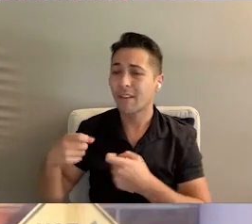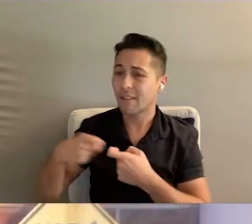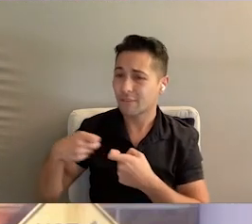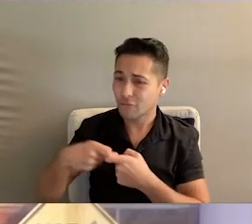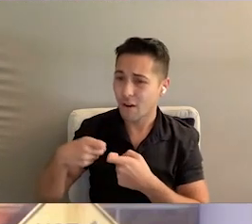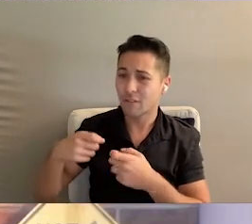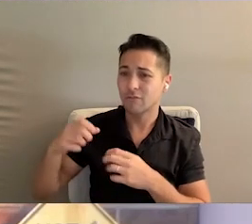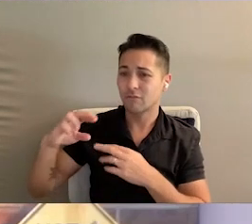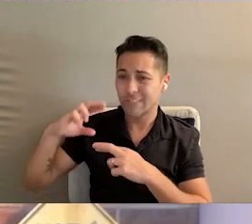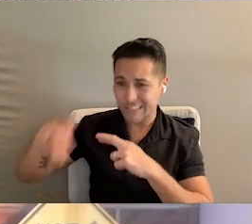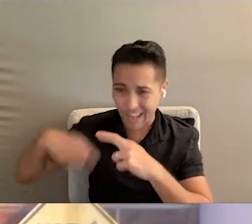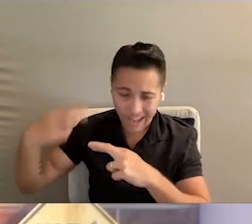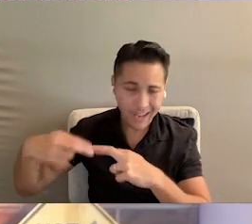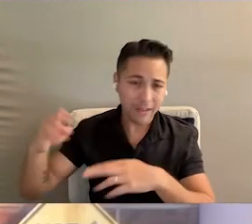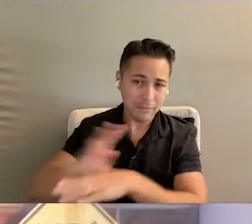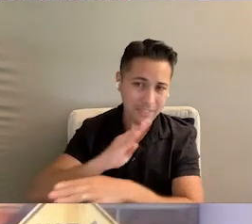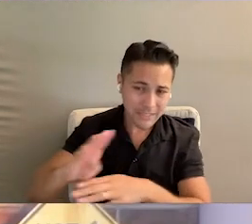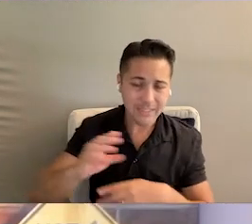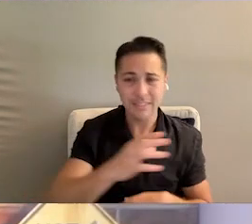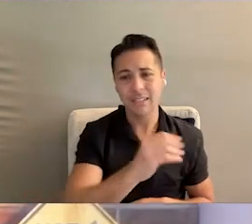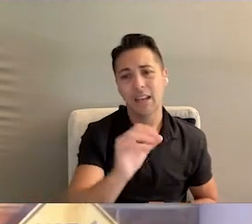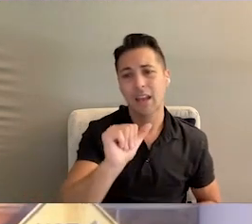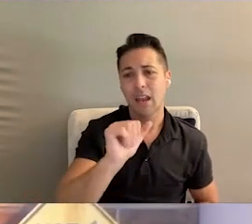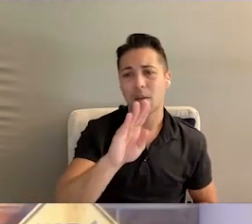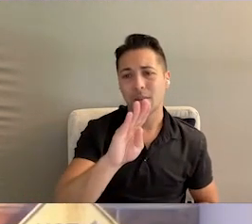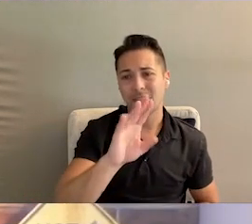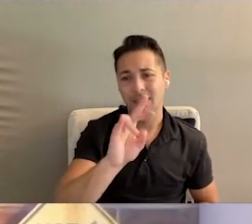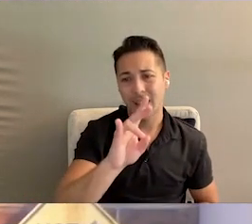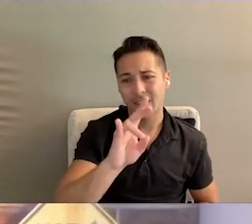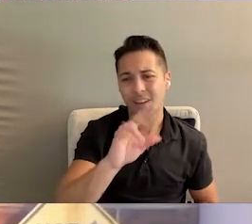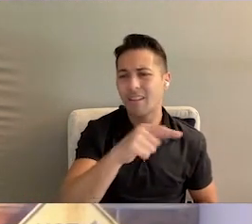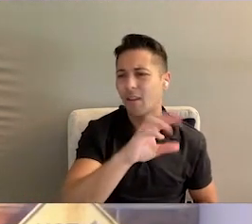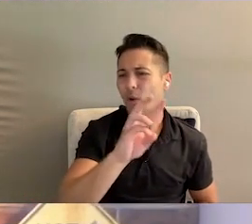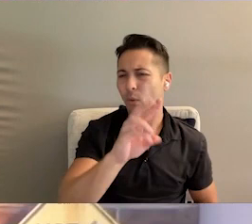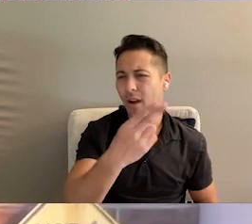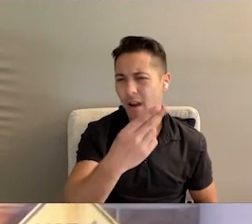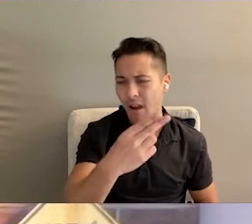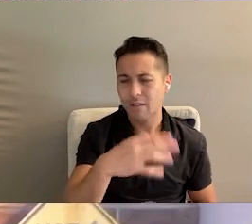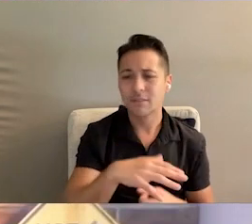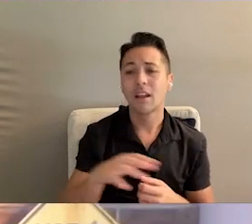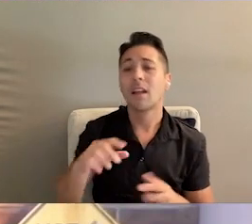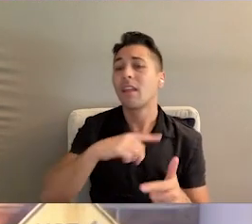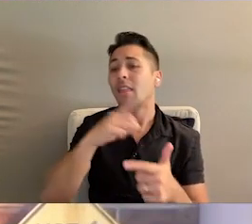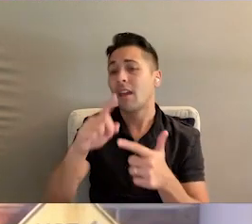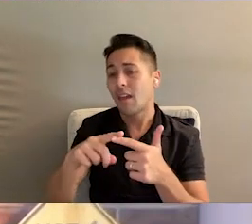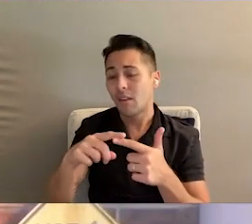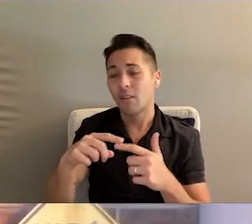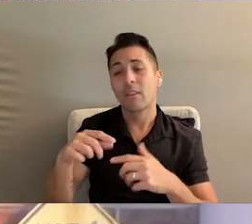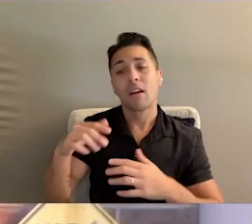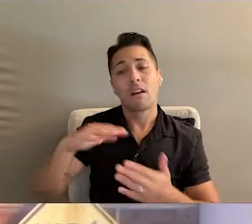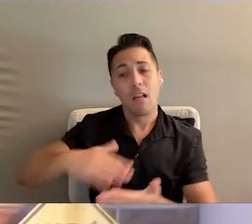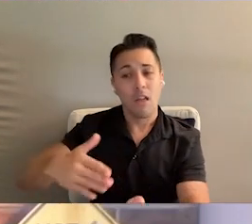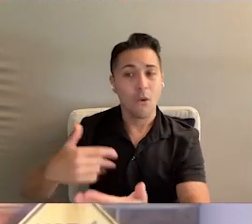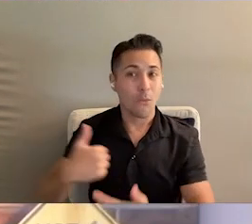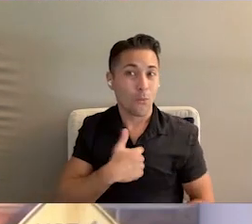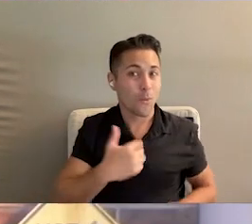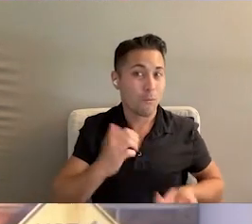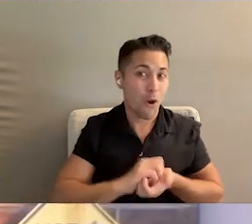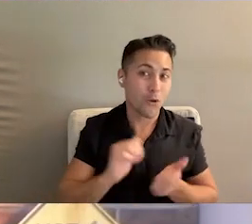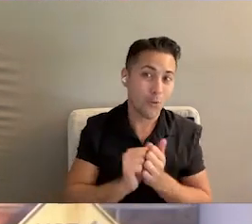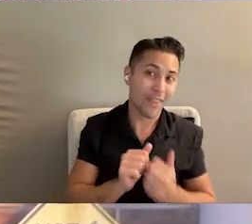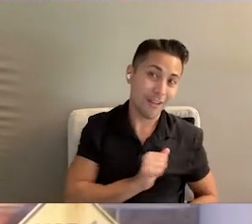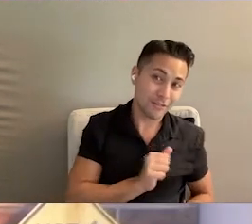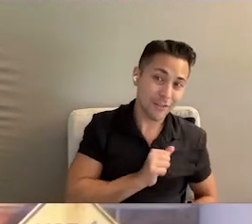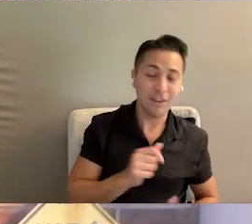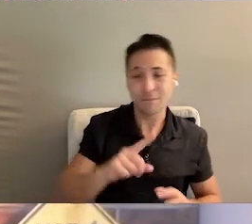electronics recycling business and AB7, which is a warehousing entity. And then in our culinary arts program, we partner with